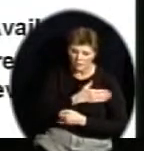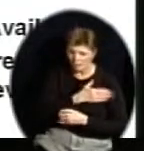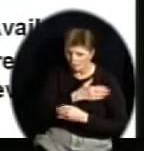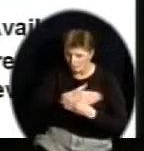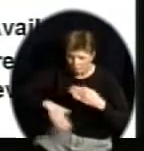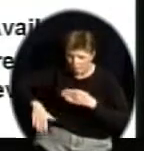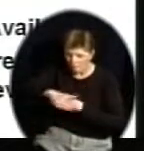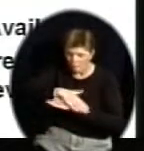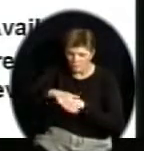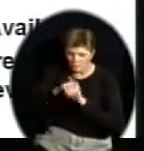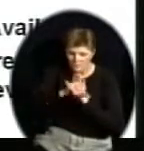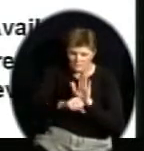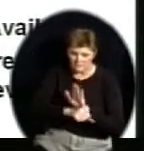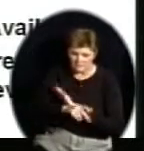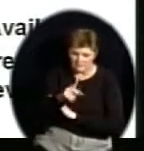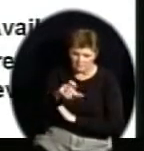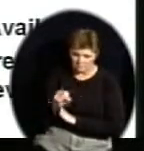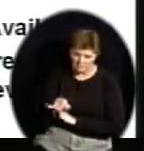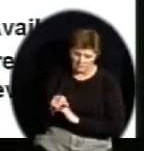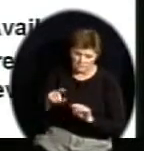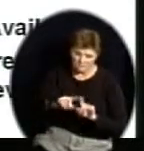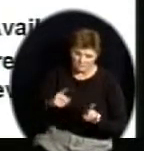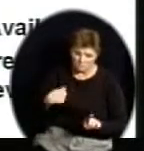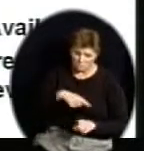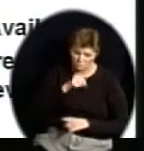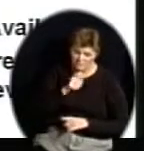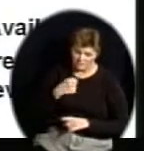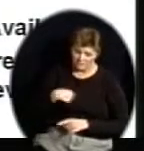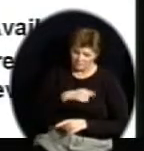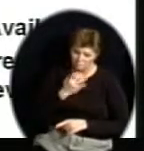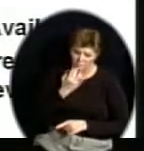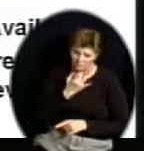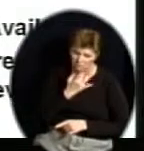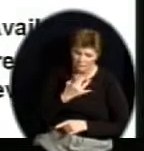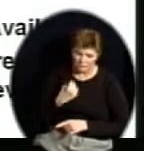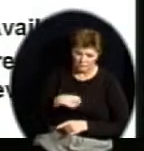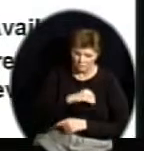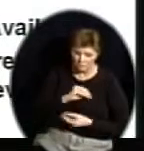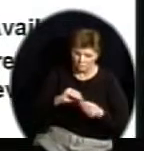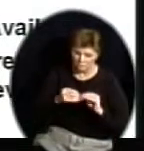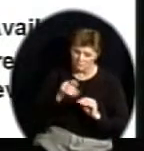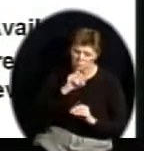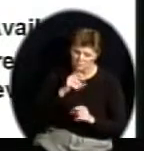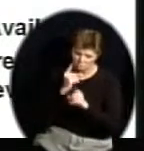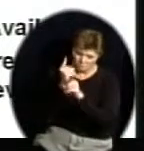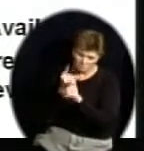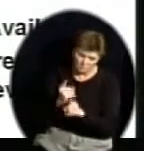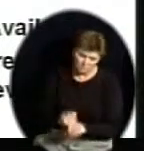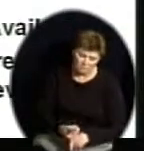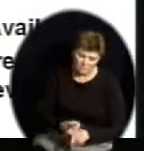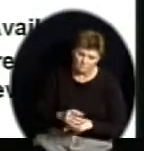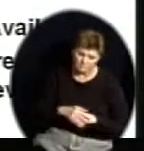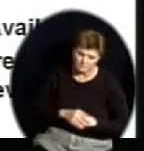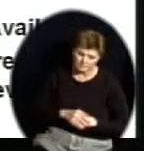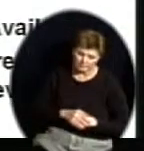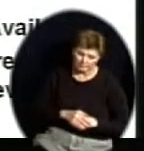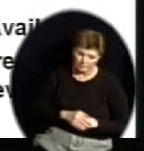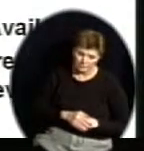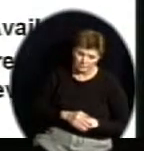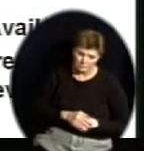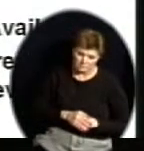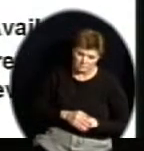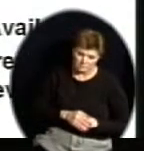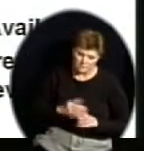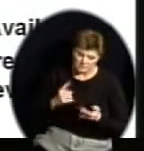because the KIDS system, which is the new database system which you've heard about, and the Center for Educational Testing aren't always combined. They're not always